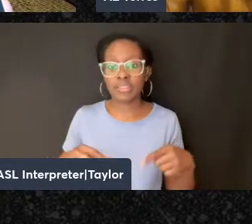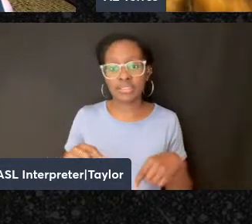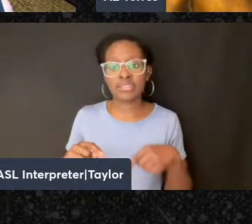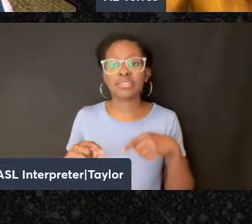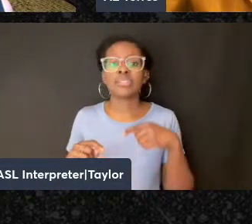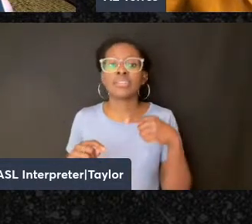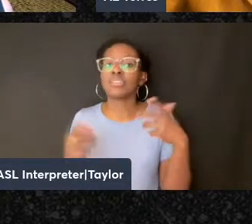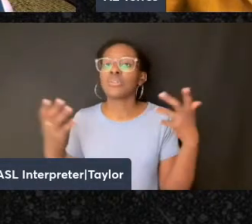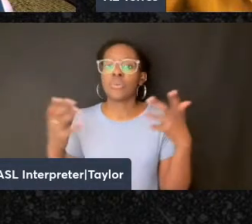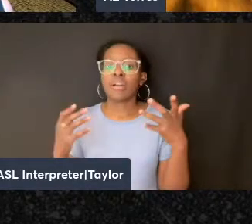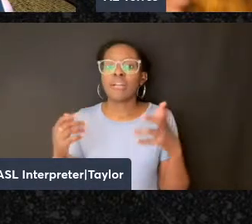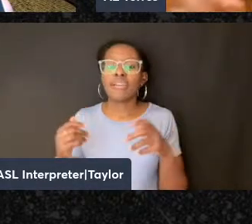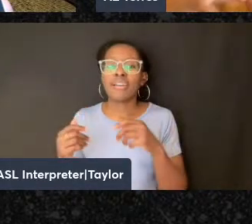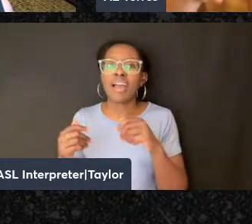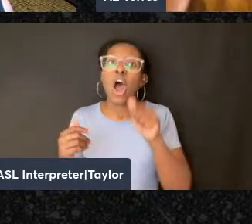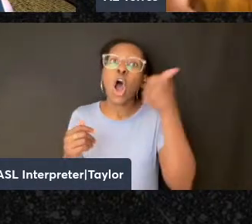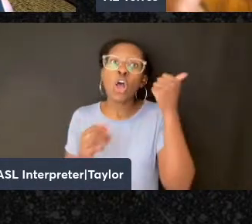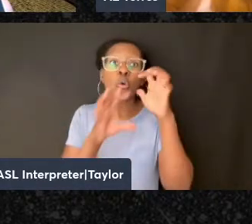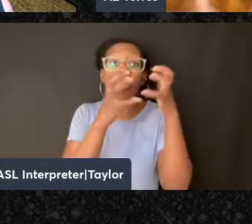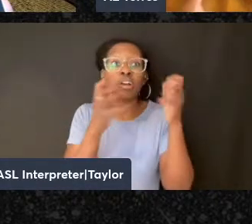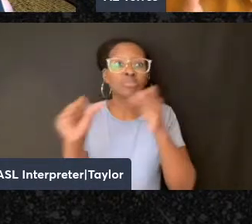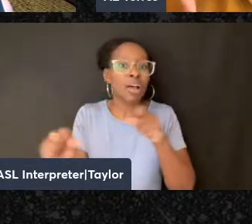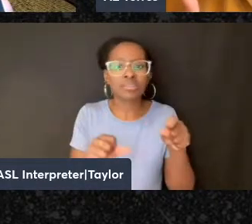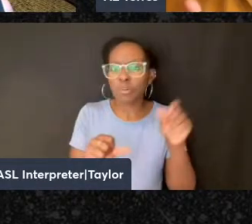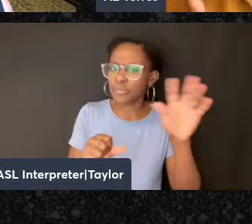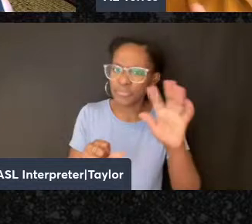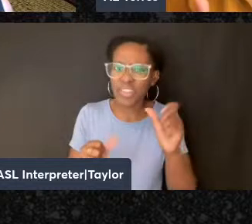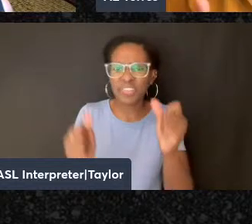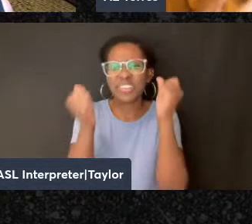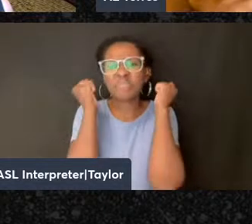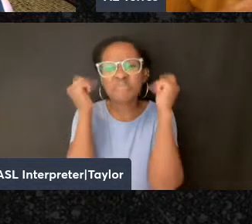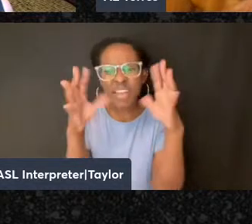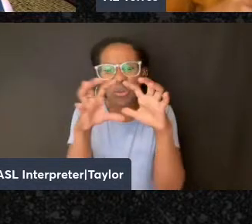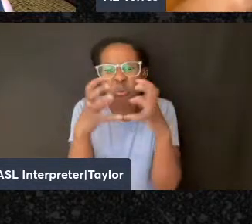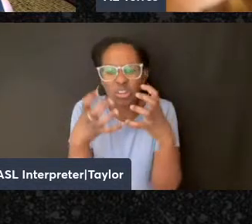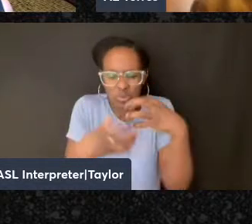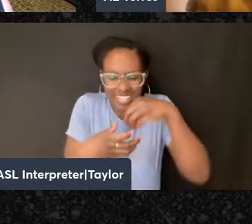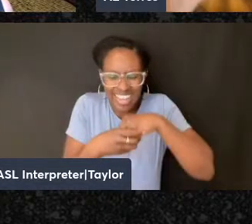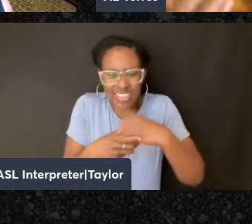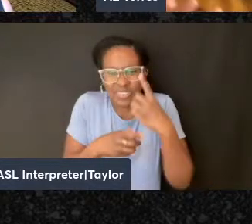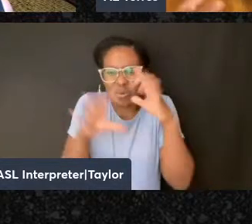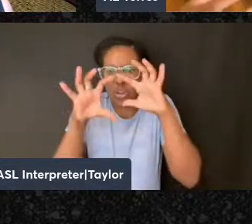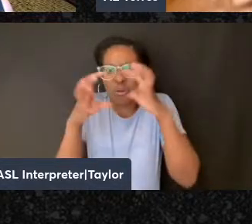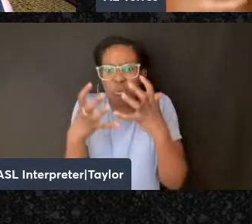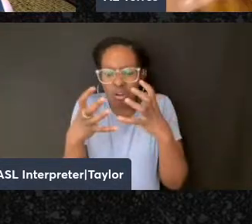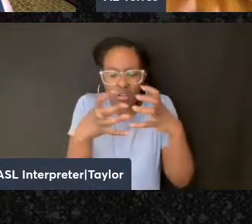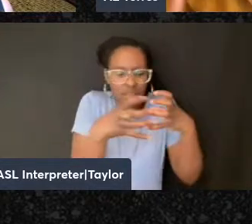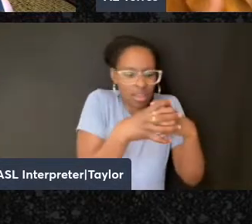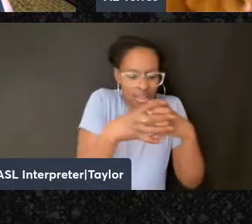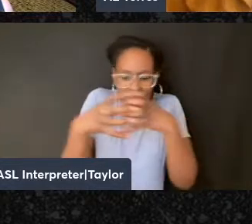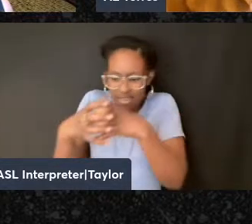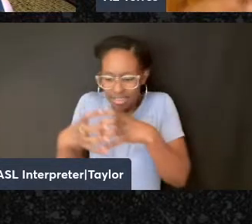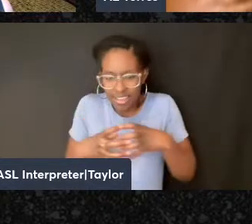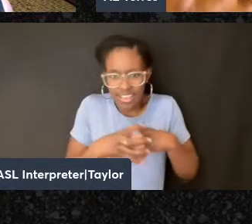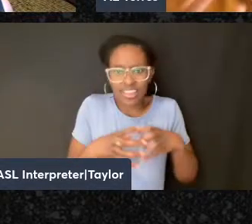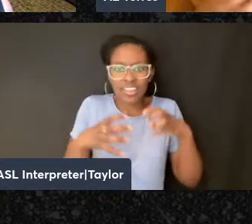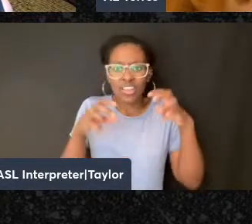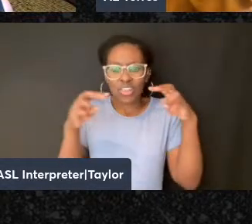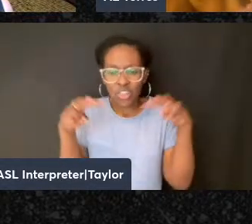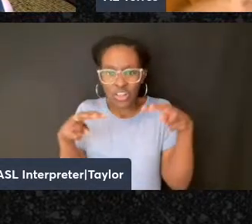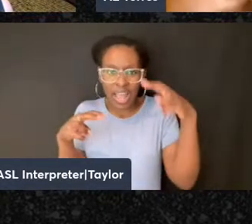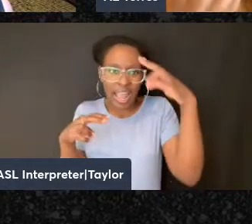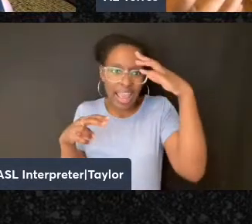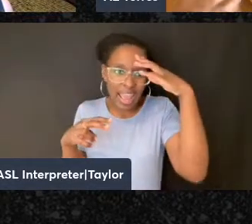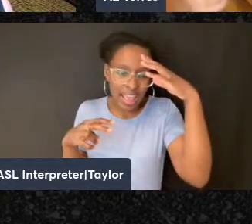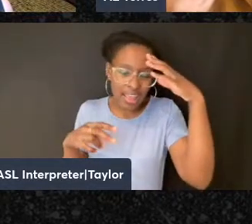not another world is possible, is that there are many worlds inside of this one. And so he's looking at anthropology and zoology to show